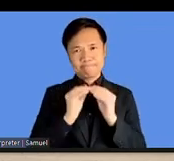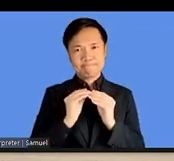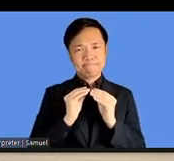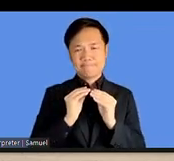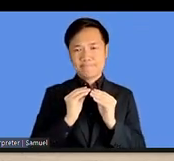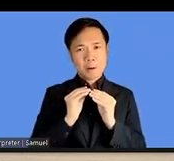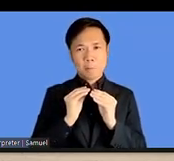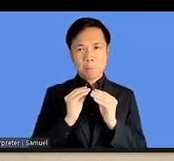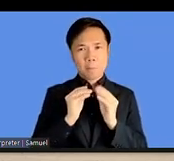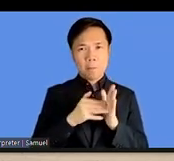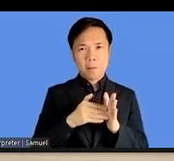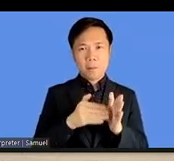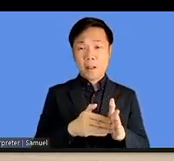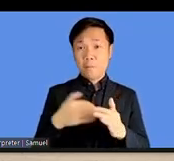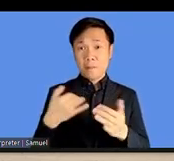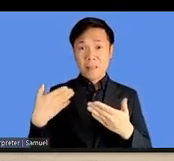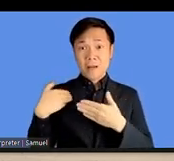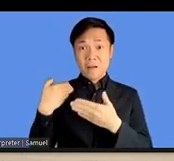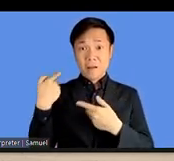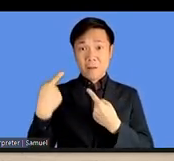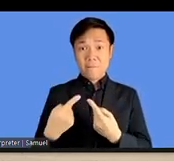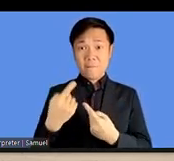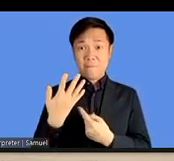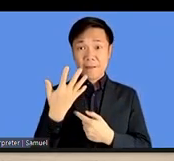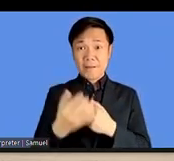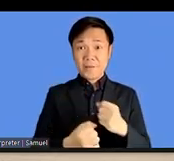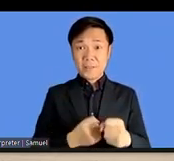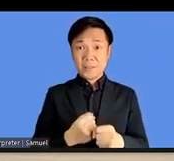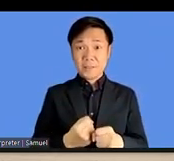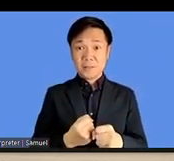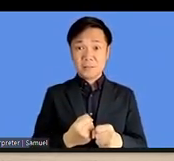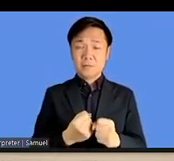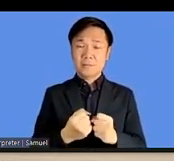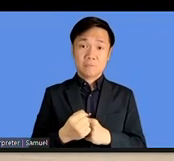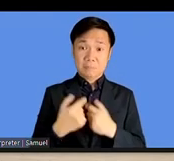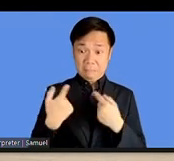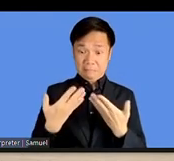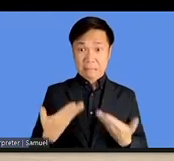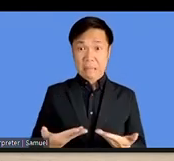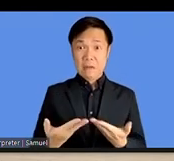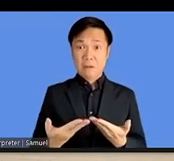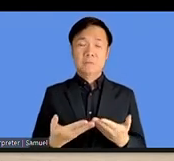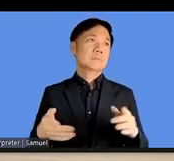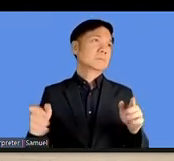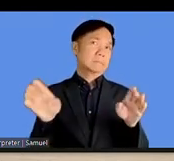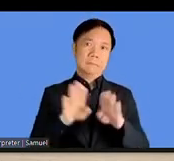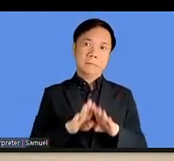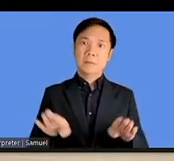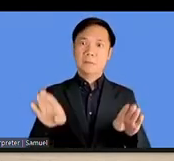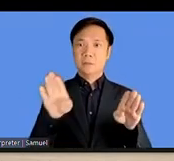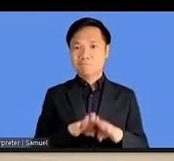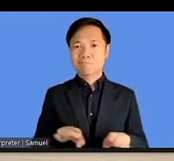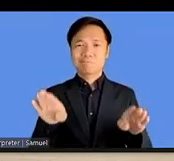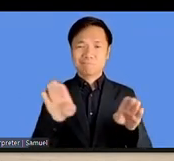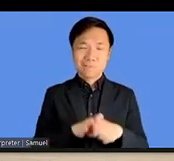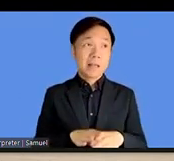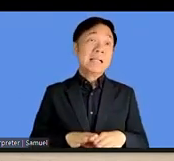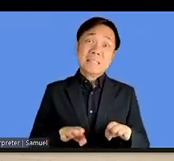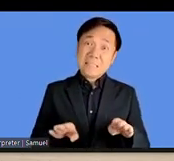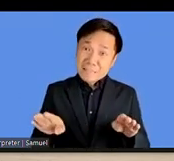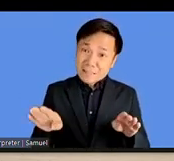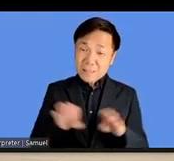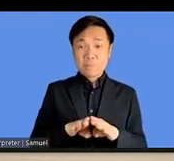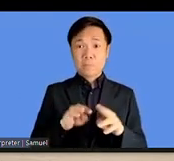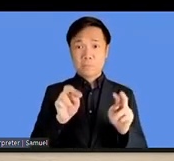it? Five years later now, we're still, uh, talking about exactly the same issues. Exactly the same issues.